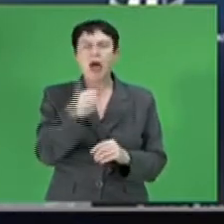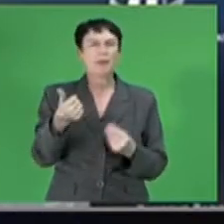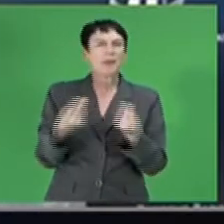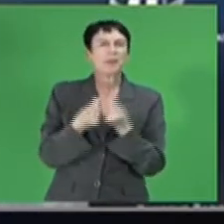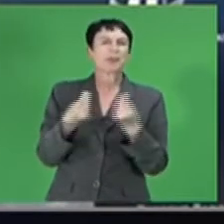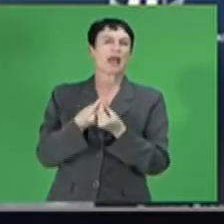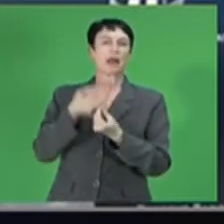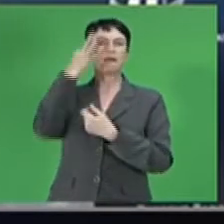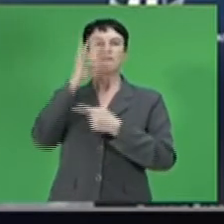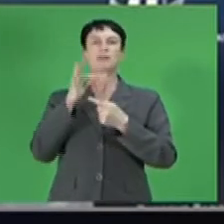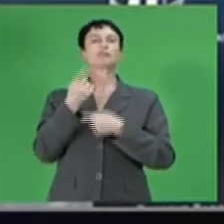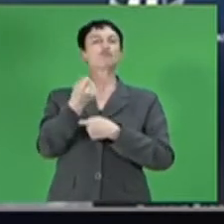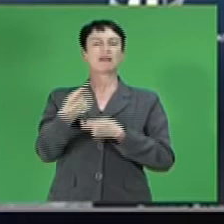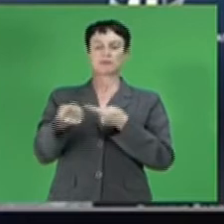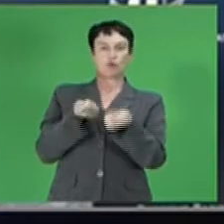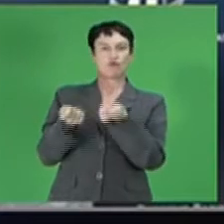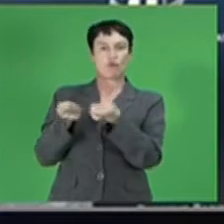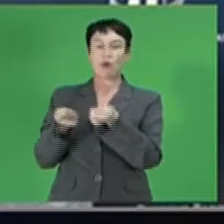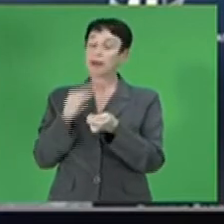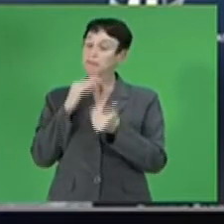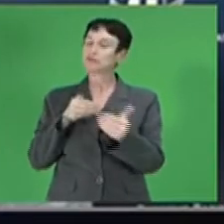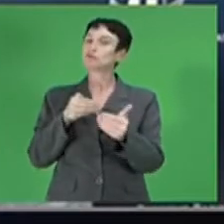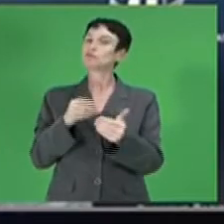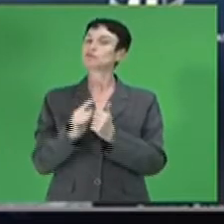continue to present short-term risks.